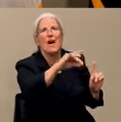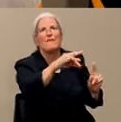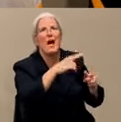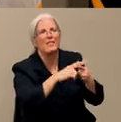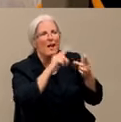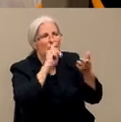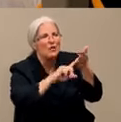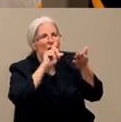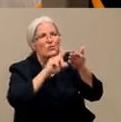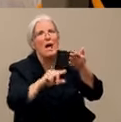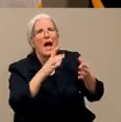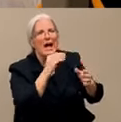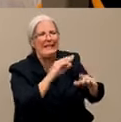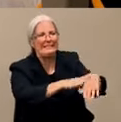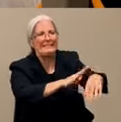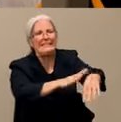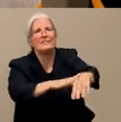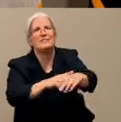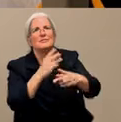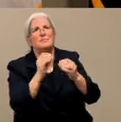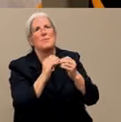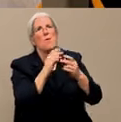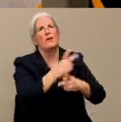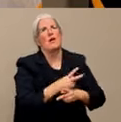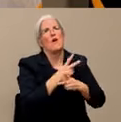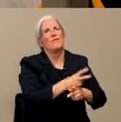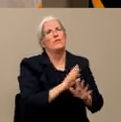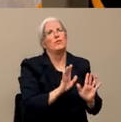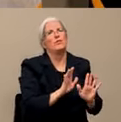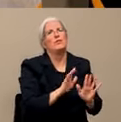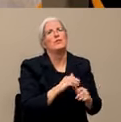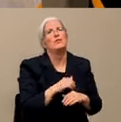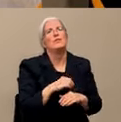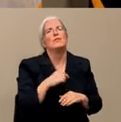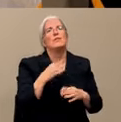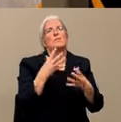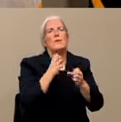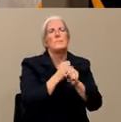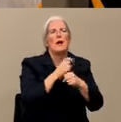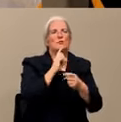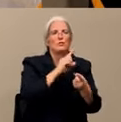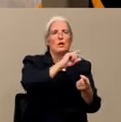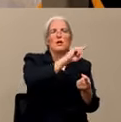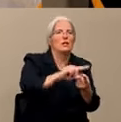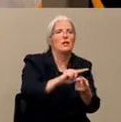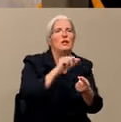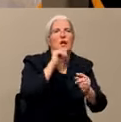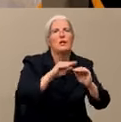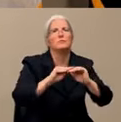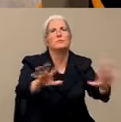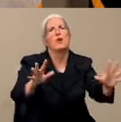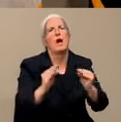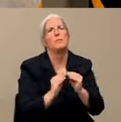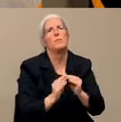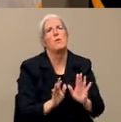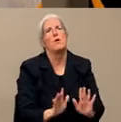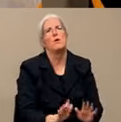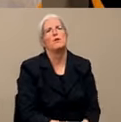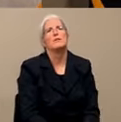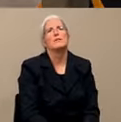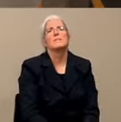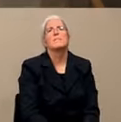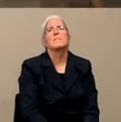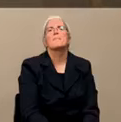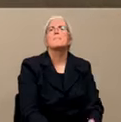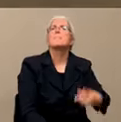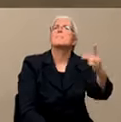make sure that we're interrupting spread at that time. Thank you, Dr. B. So our next question will be for the